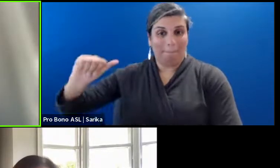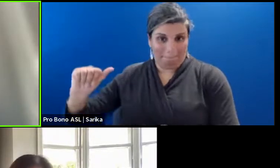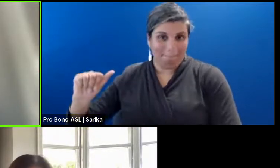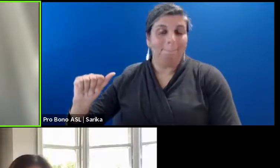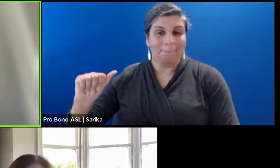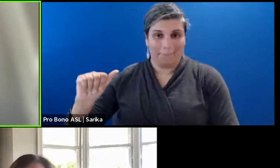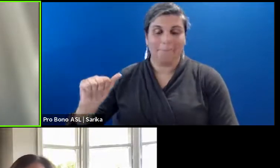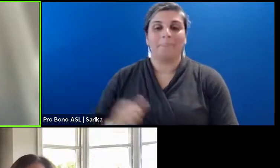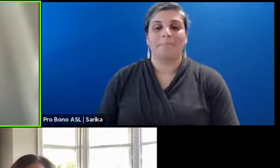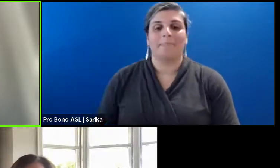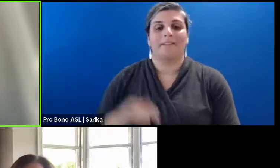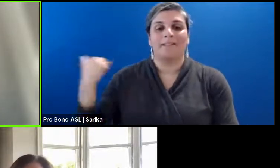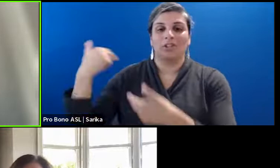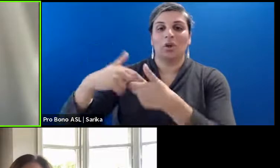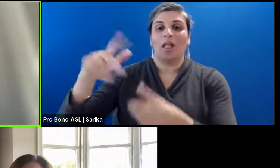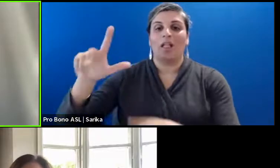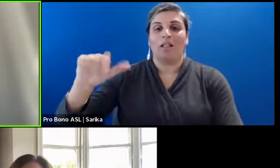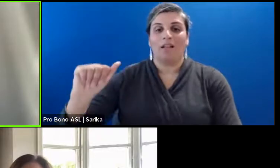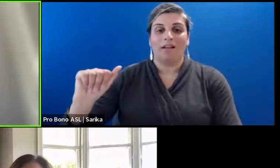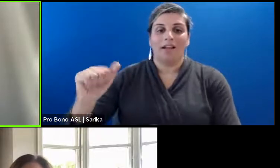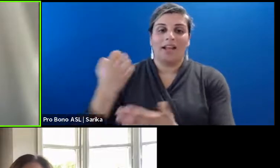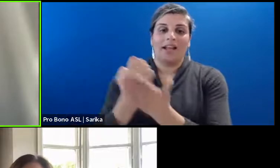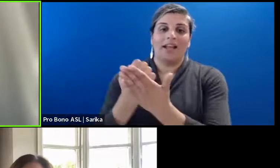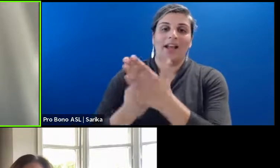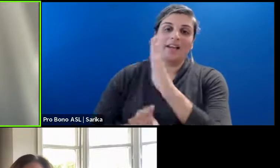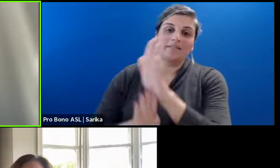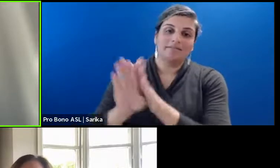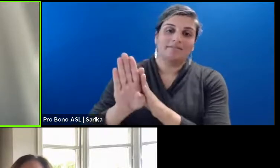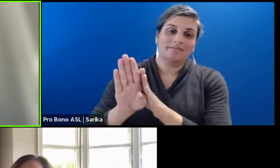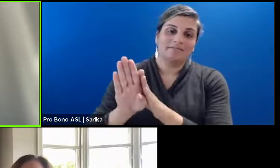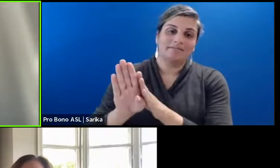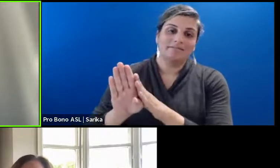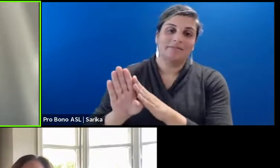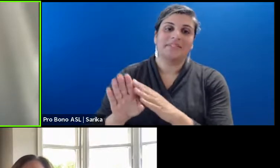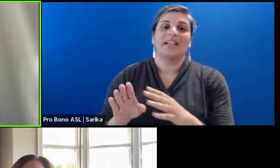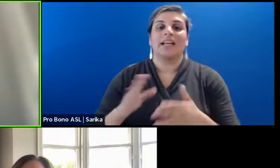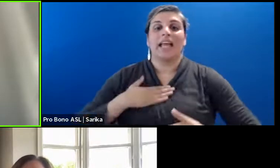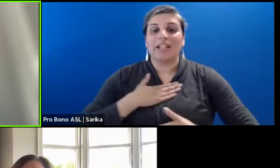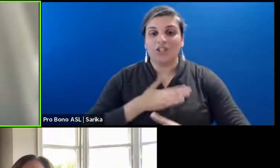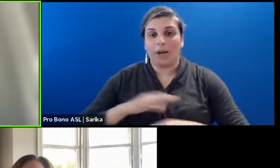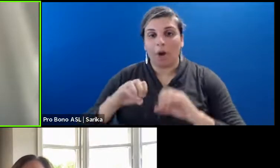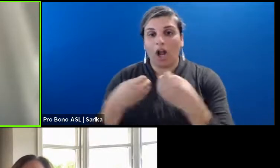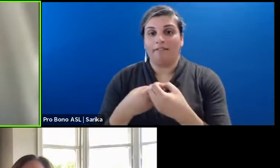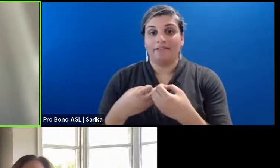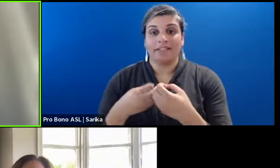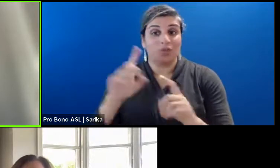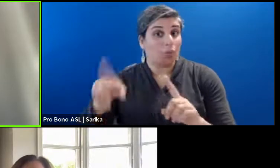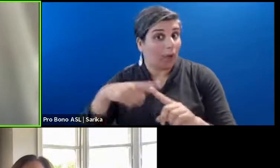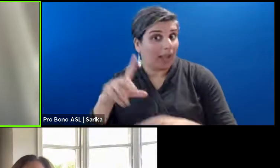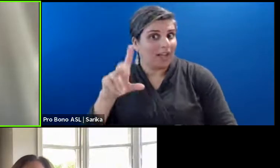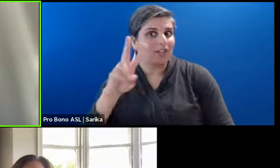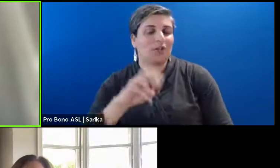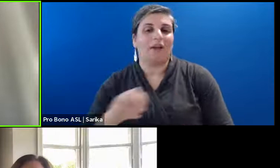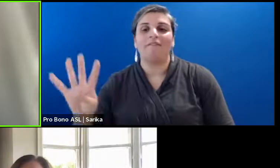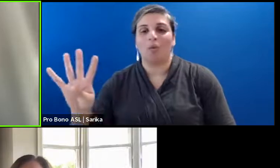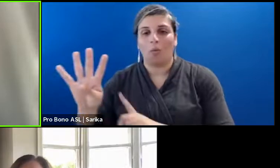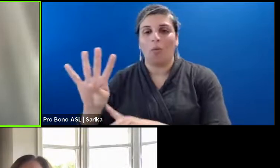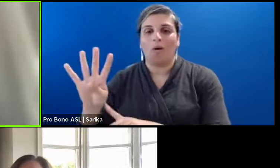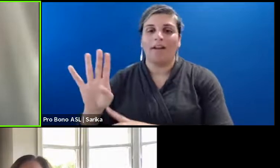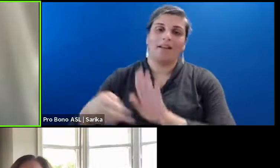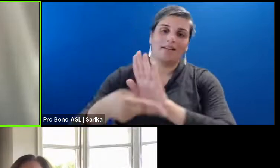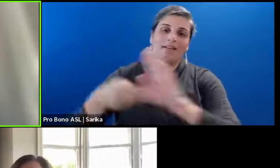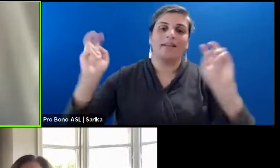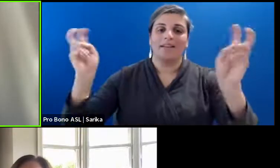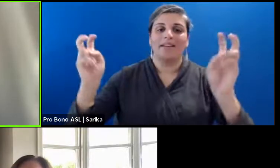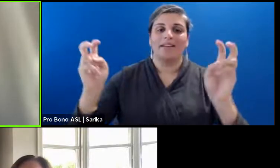Chris joined Louisiana's Economic Development's Entertainment Office in 2004. His official title is